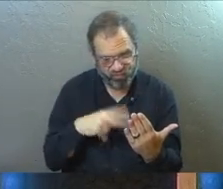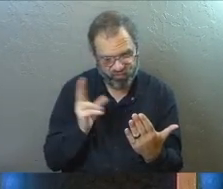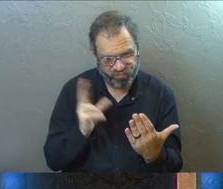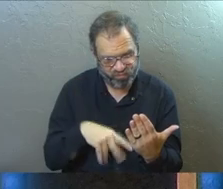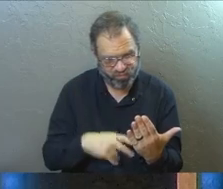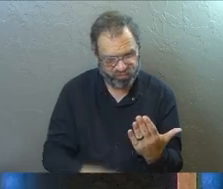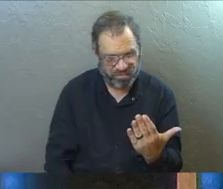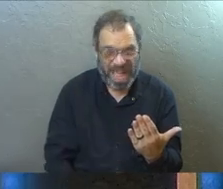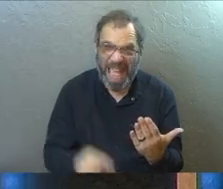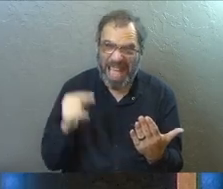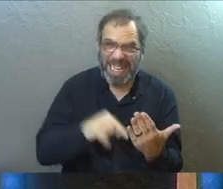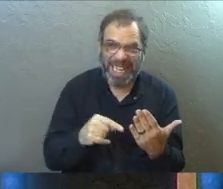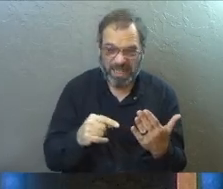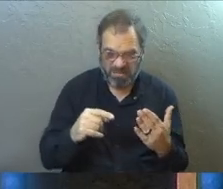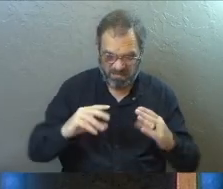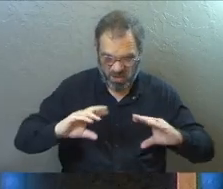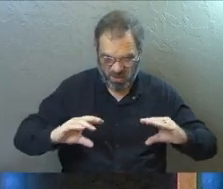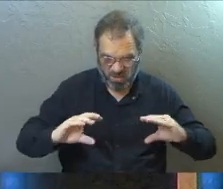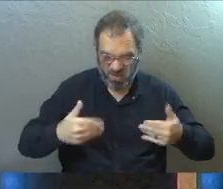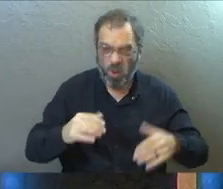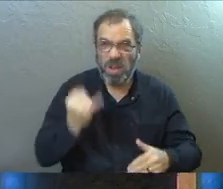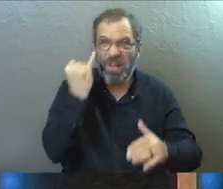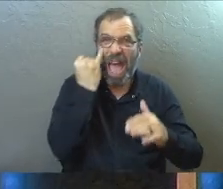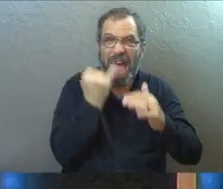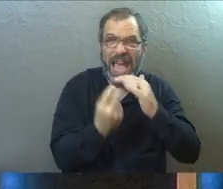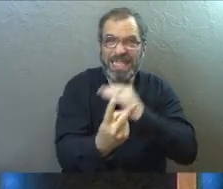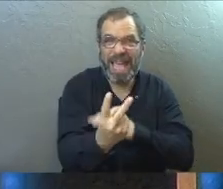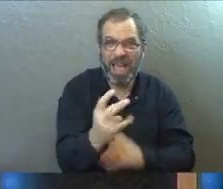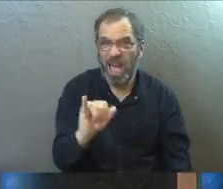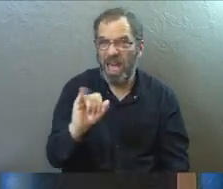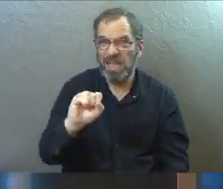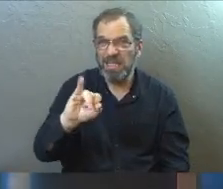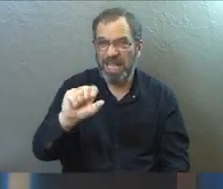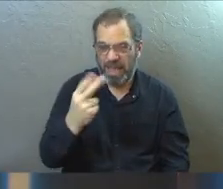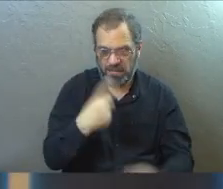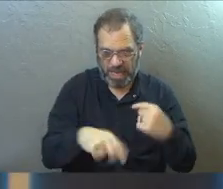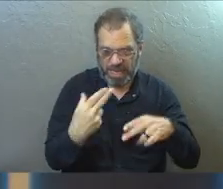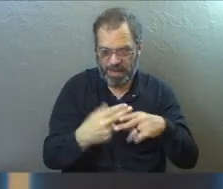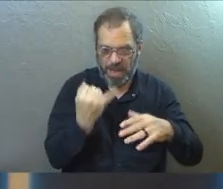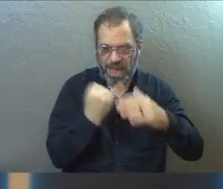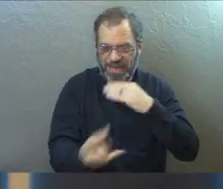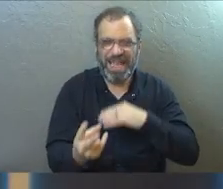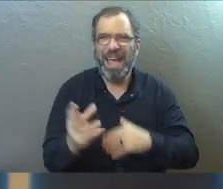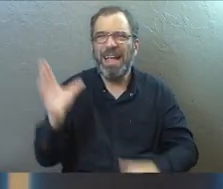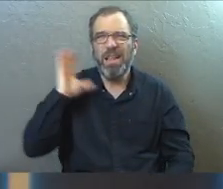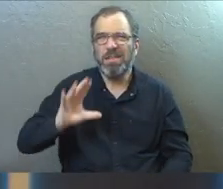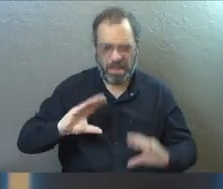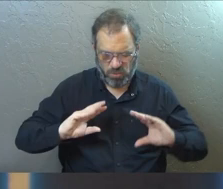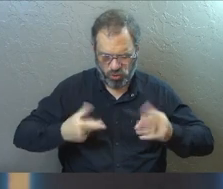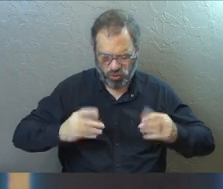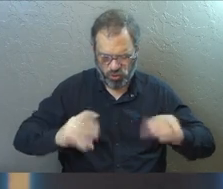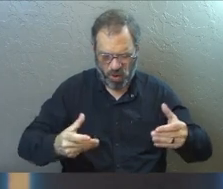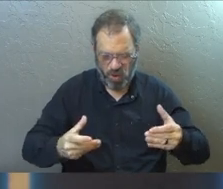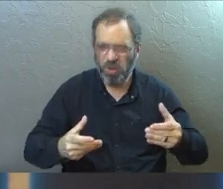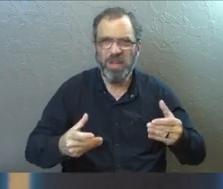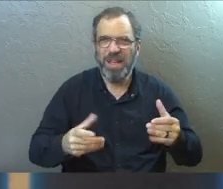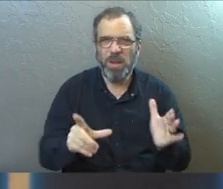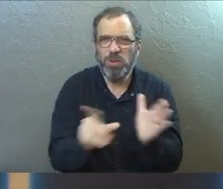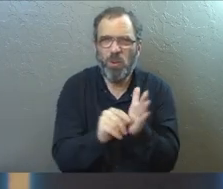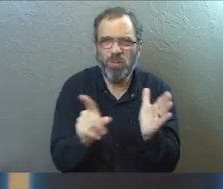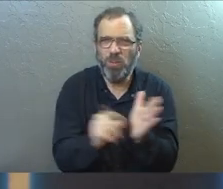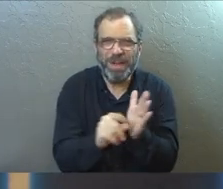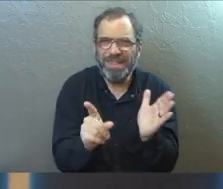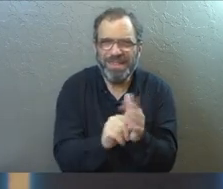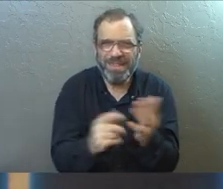So he's got the scroll of Isaiah. Now, one thing that you need to know is people didn't have scrolls in those days. There was no printing